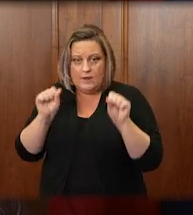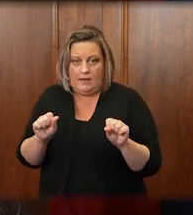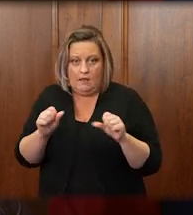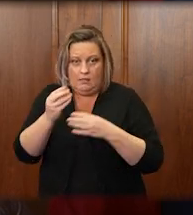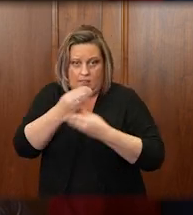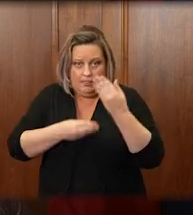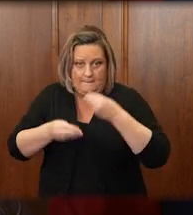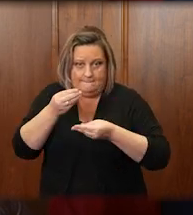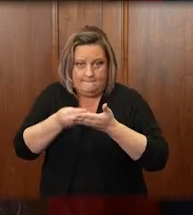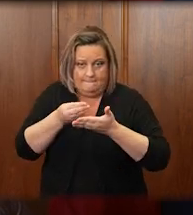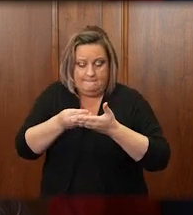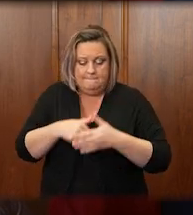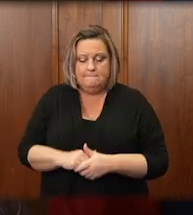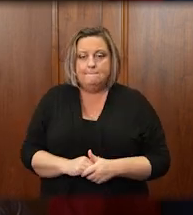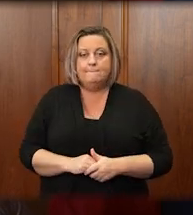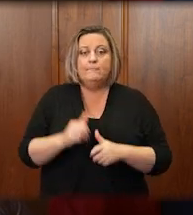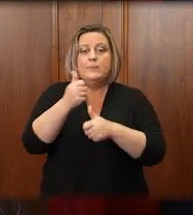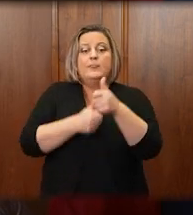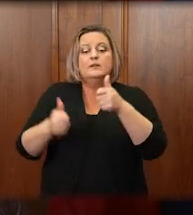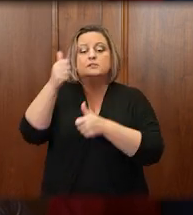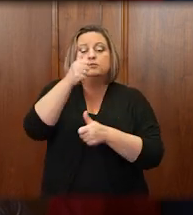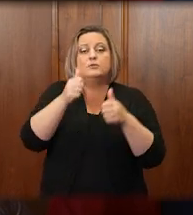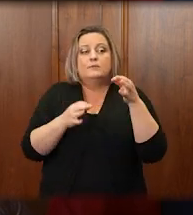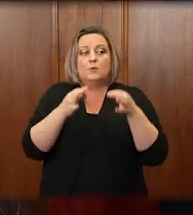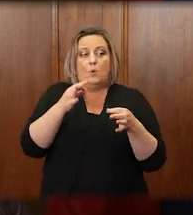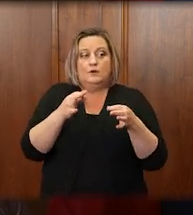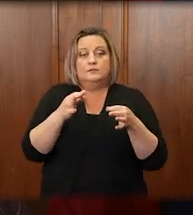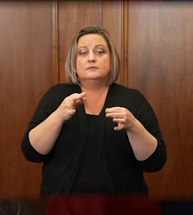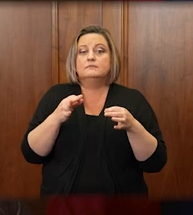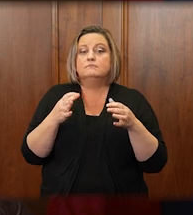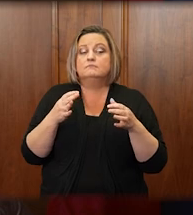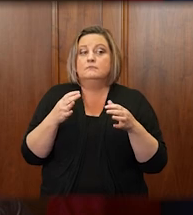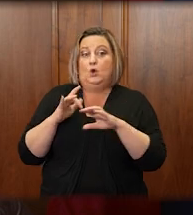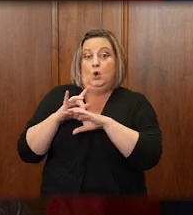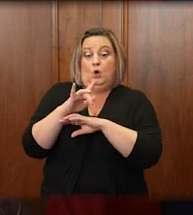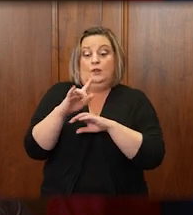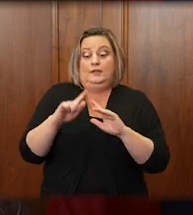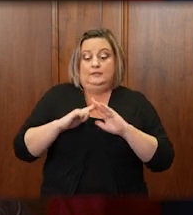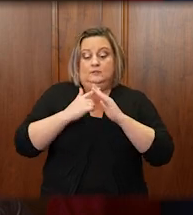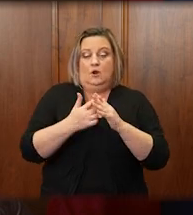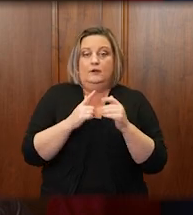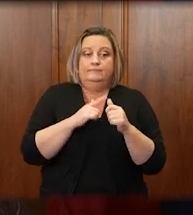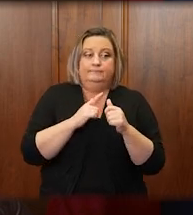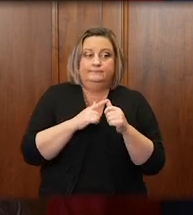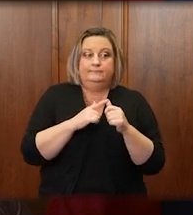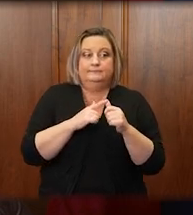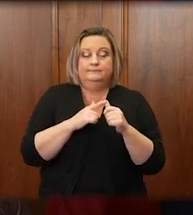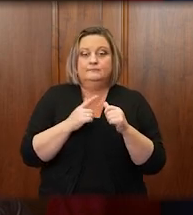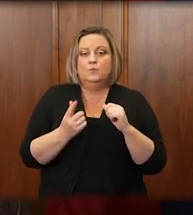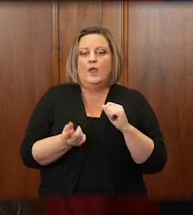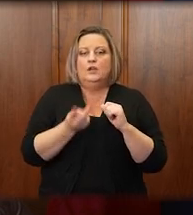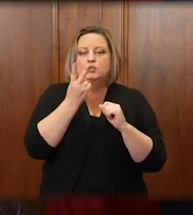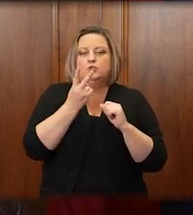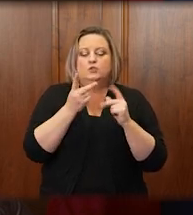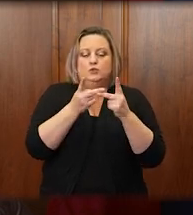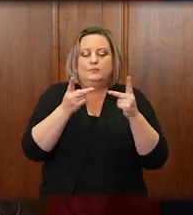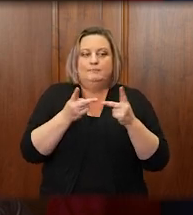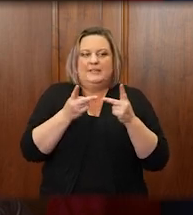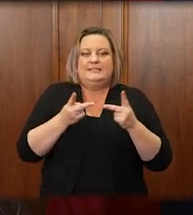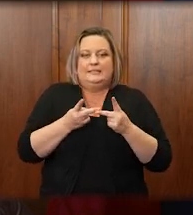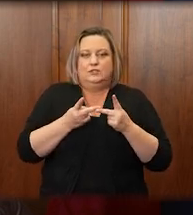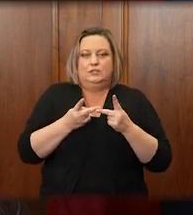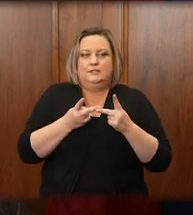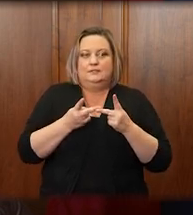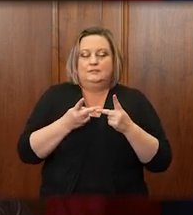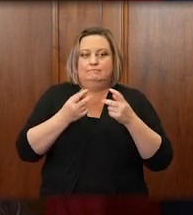At the Supreme Court, we early on took the following steps. We eliminated or combined two positions in the Chancery